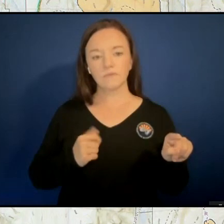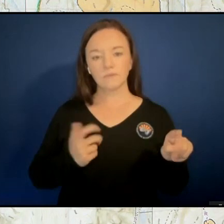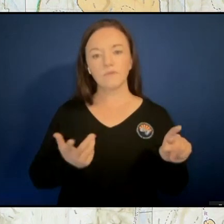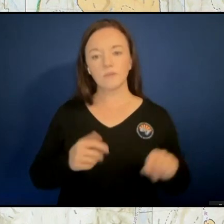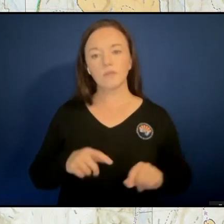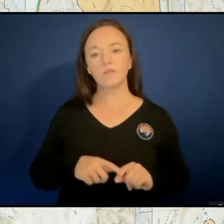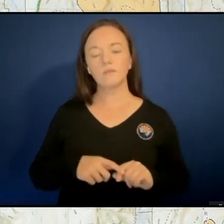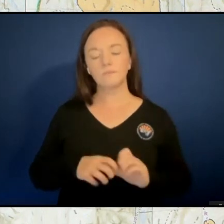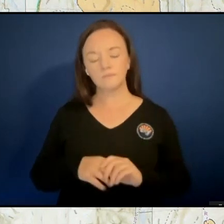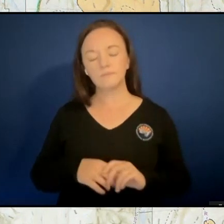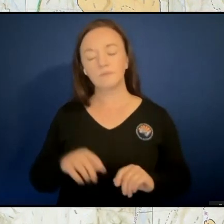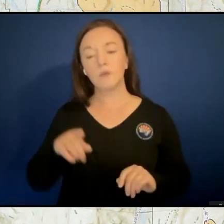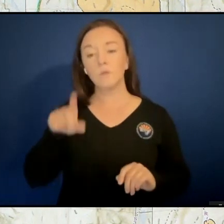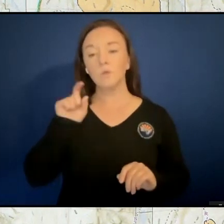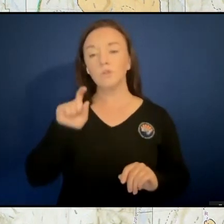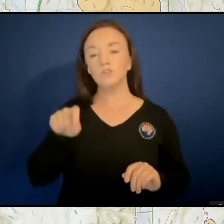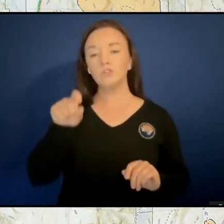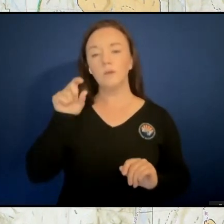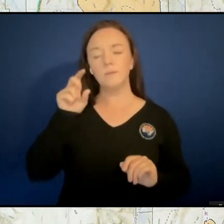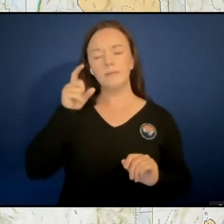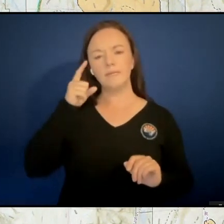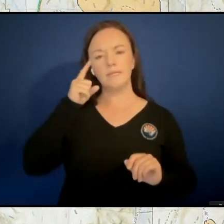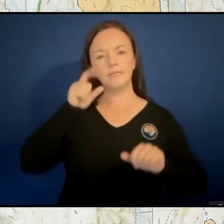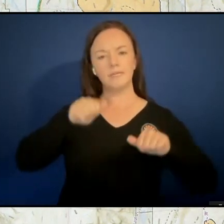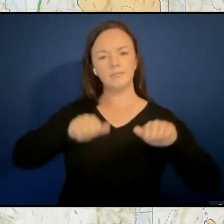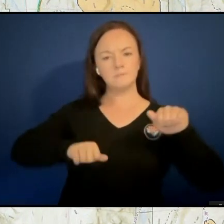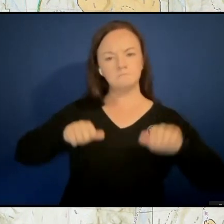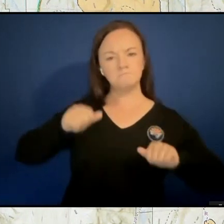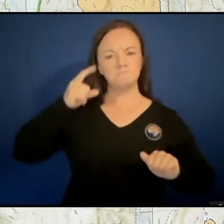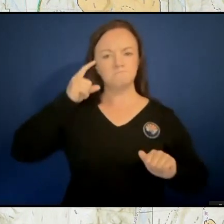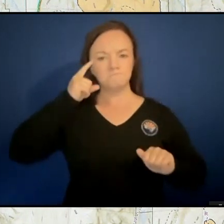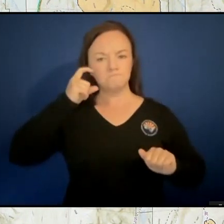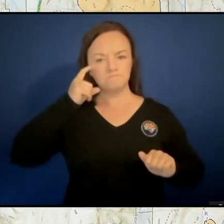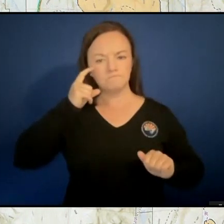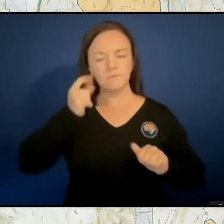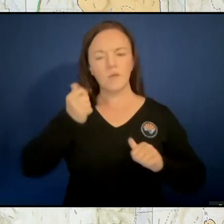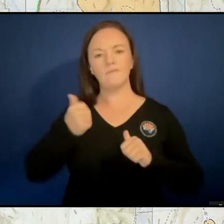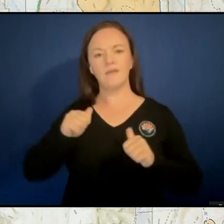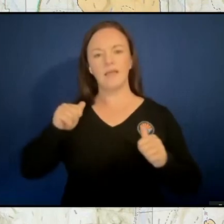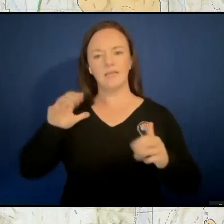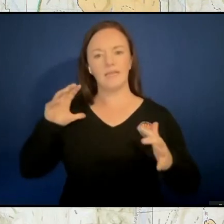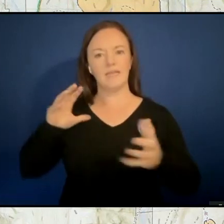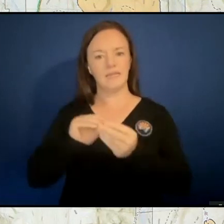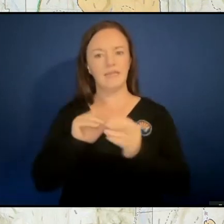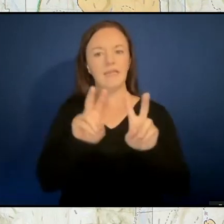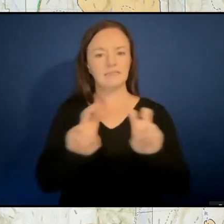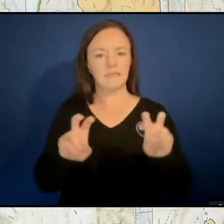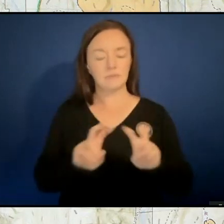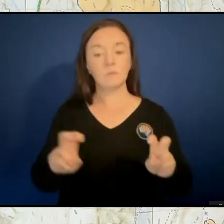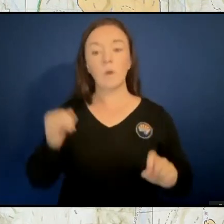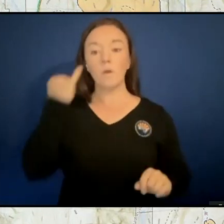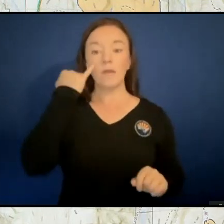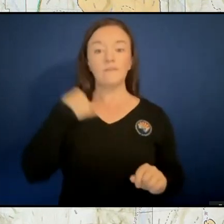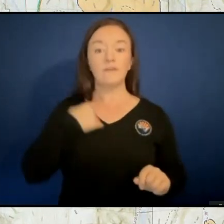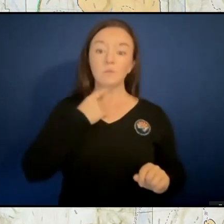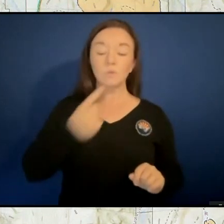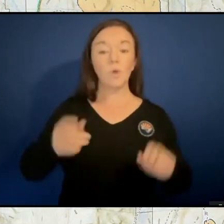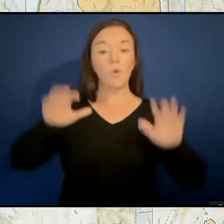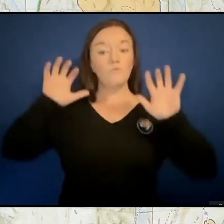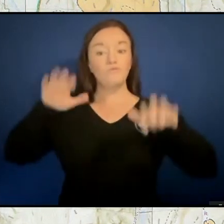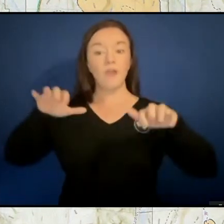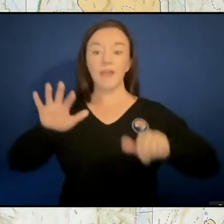skeptical of any aggregate assessments of what's going on in the fire. So if I sat there and told you, we got rain across the fire,